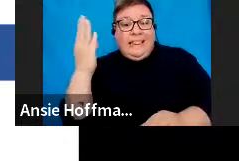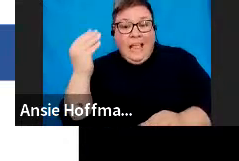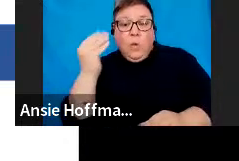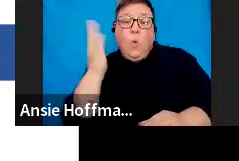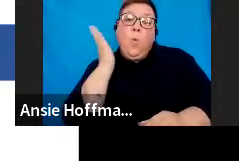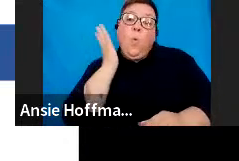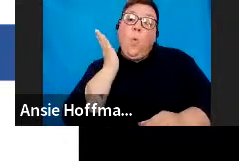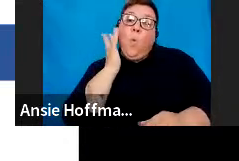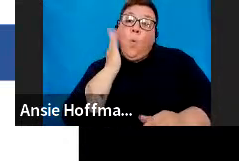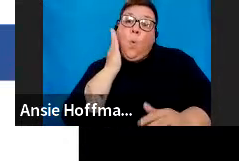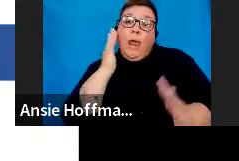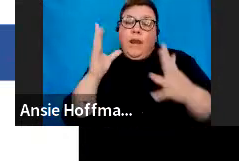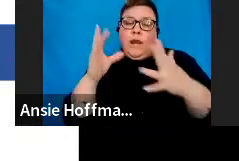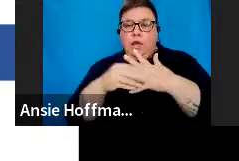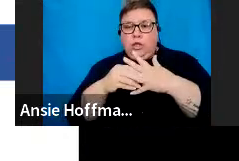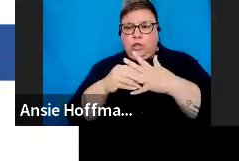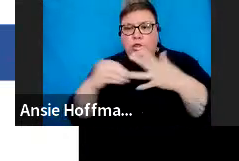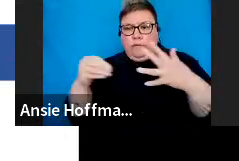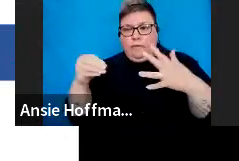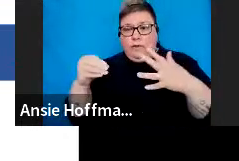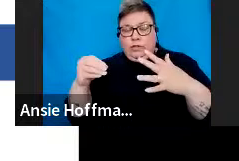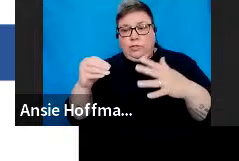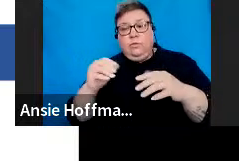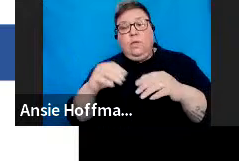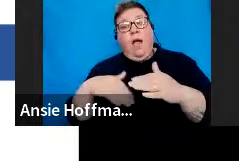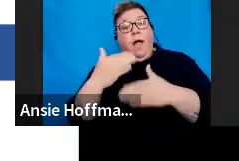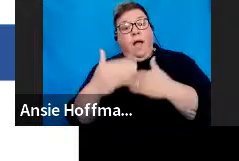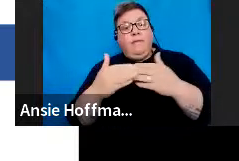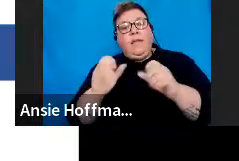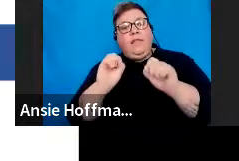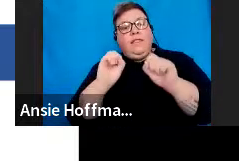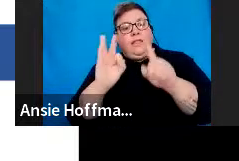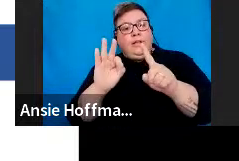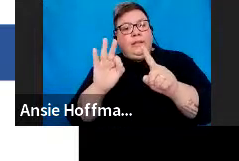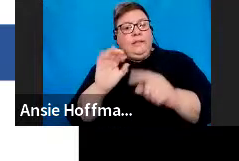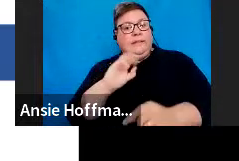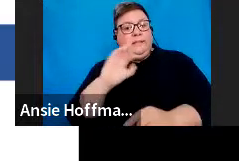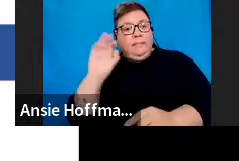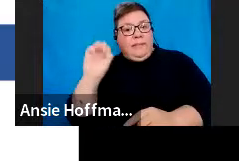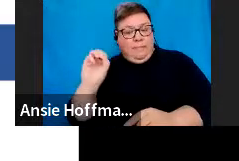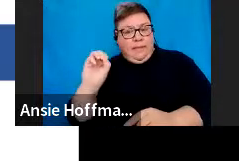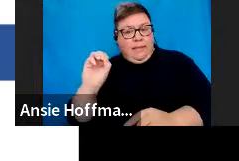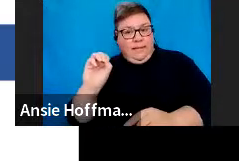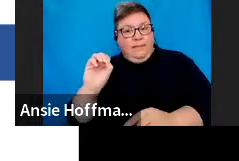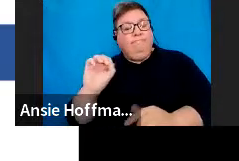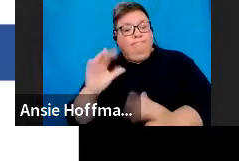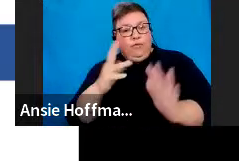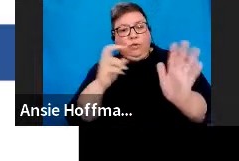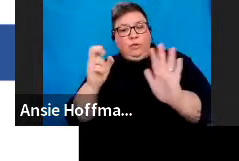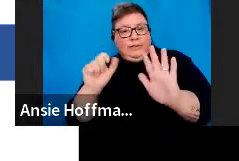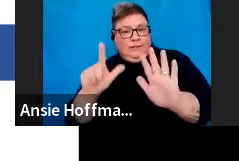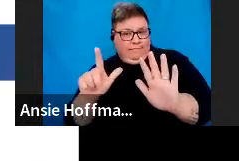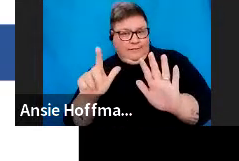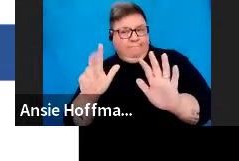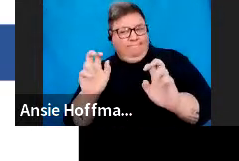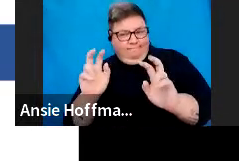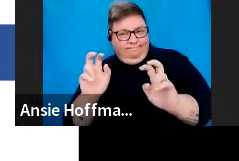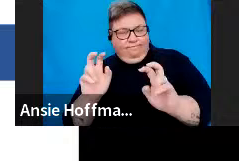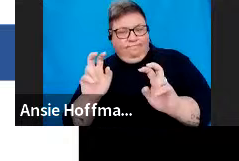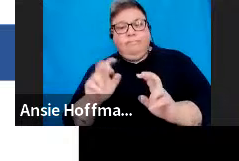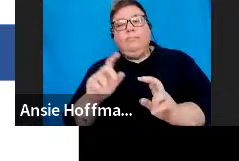after the 13th of September 2007. And the date of accrual is after 1, March 2009.